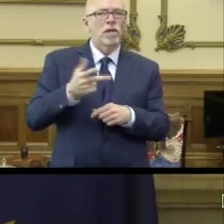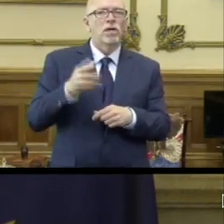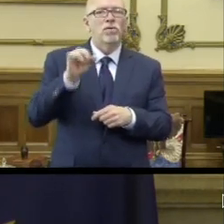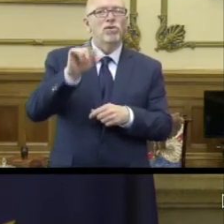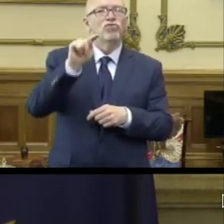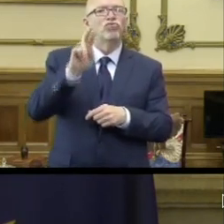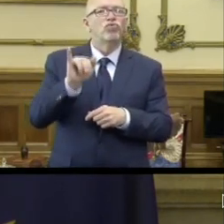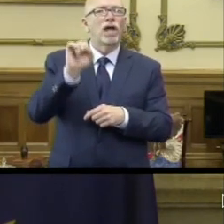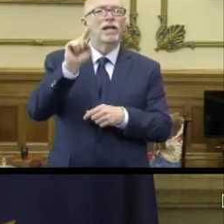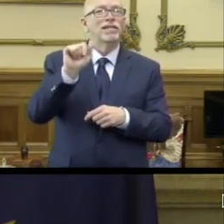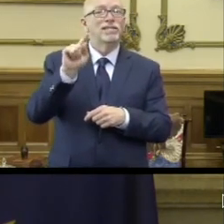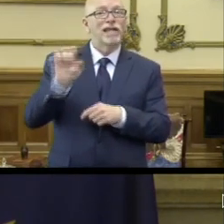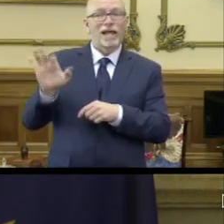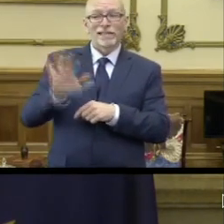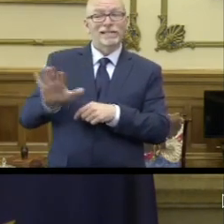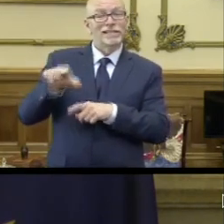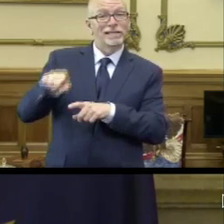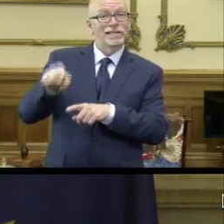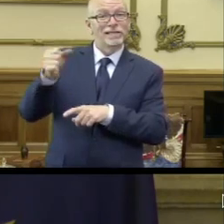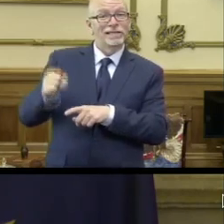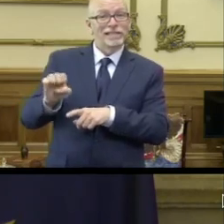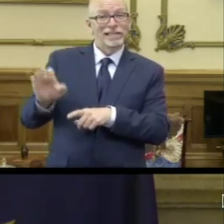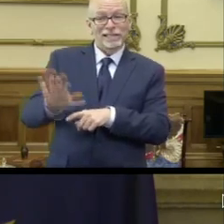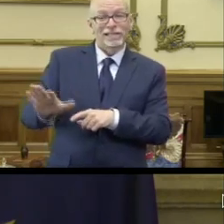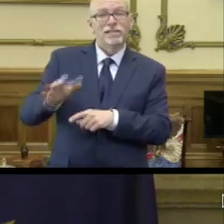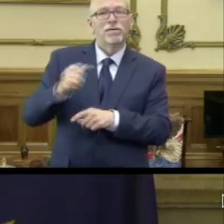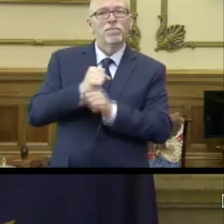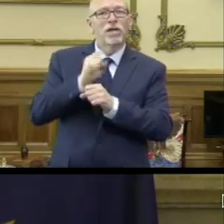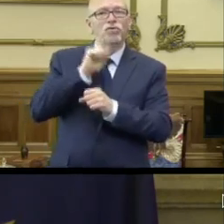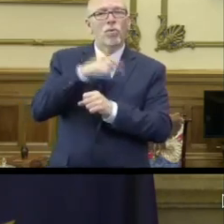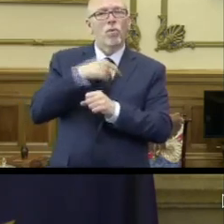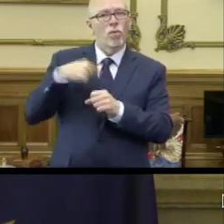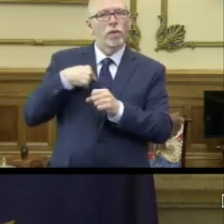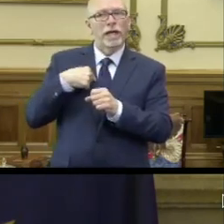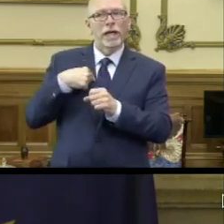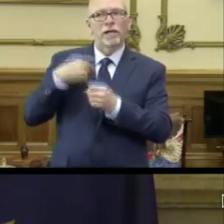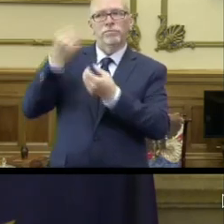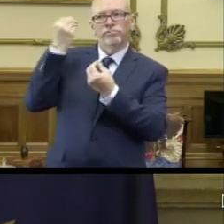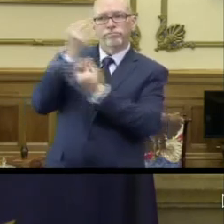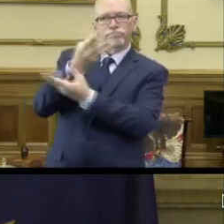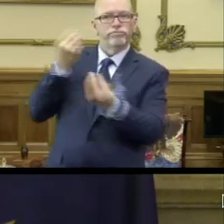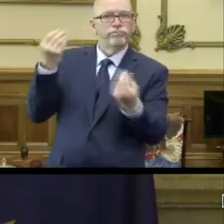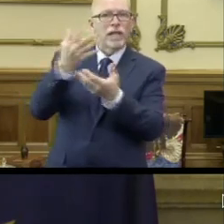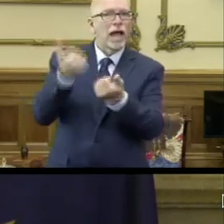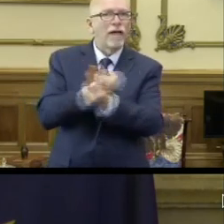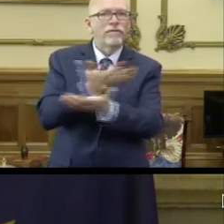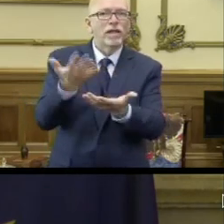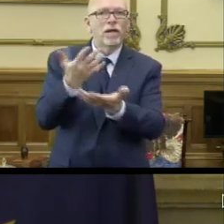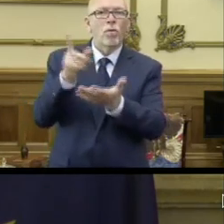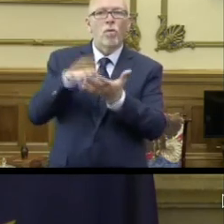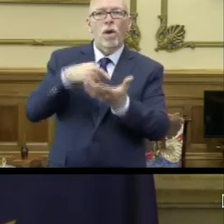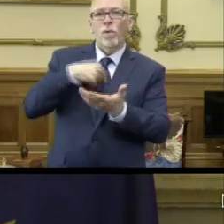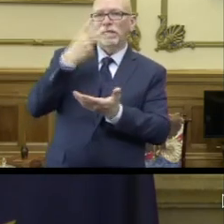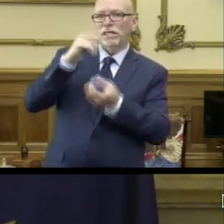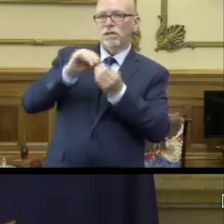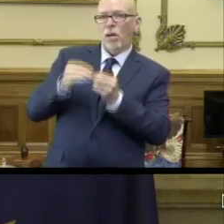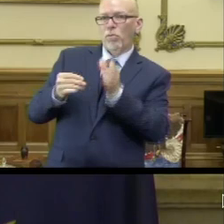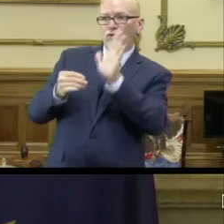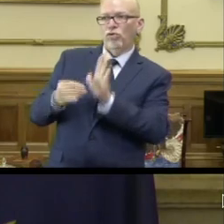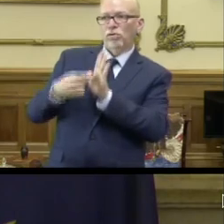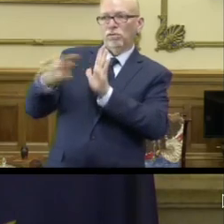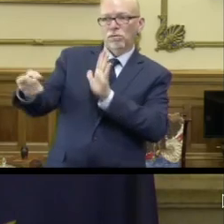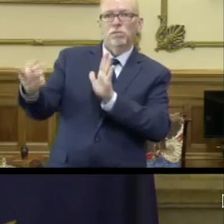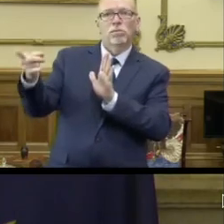tri-state area has made sure that we were turning our cards face up, saying this is this is the numbers that we see in our state,